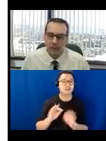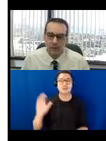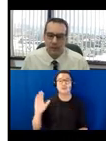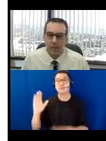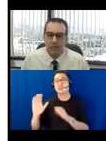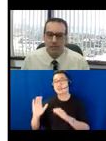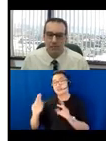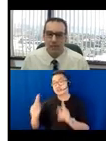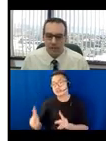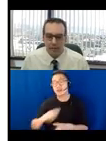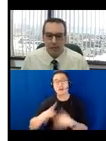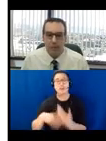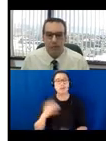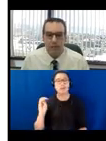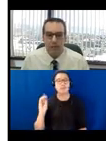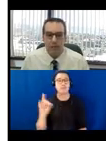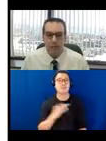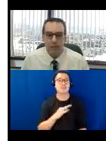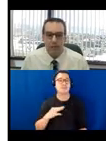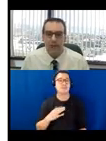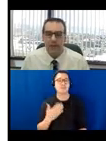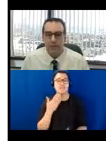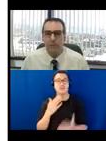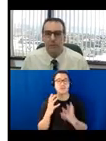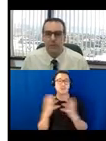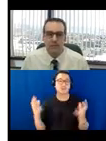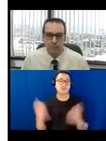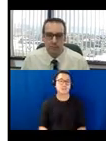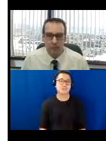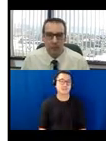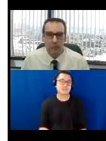entire MOD staff. Thank you so much, and I thank you for attending this webinar.